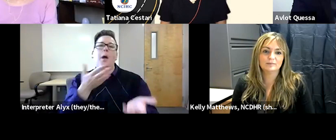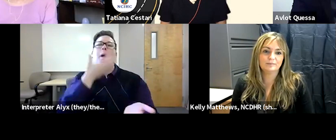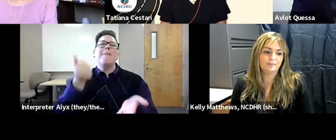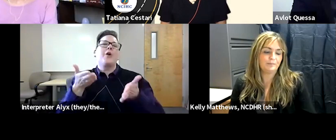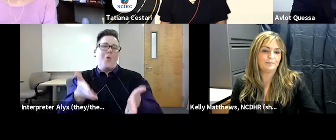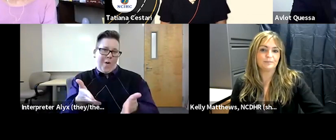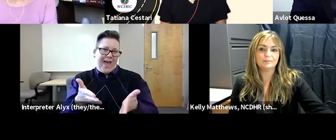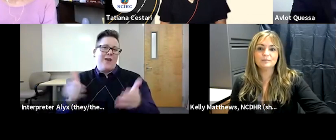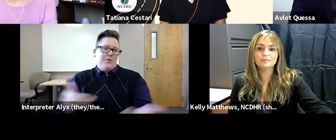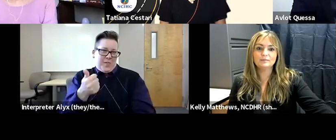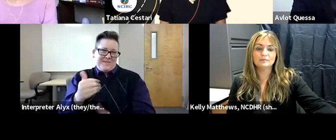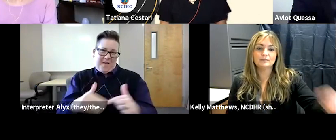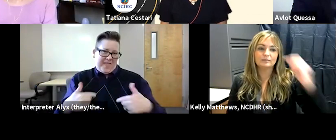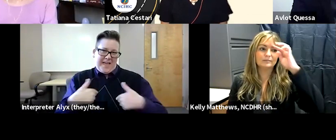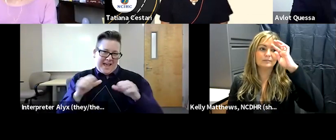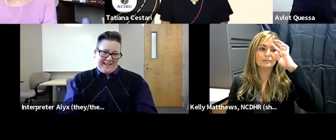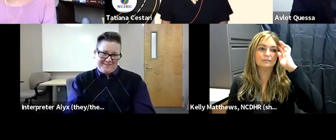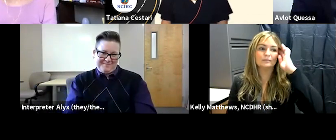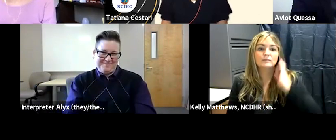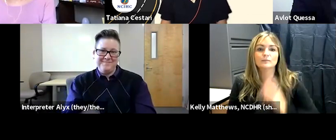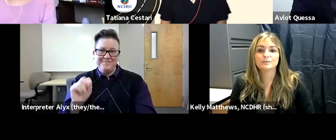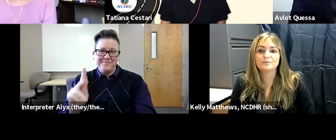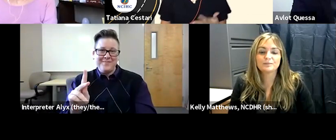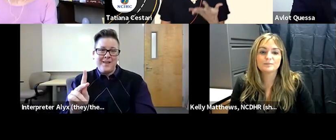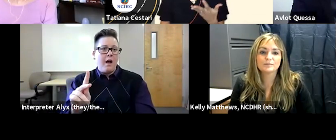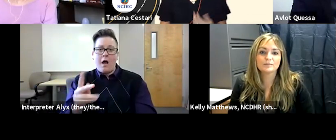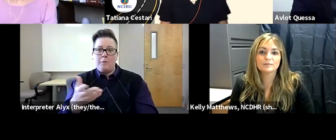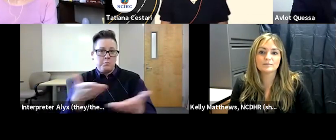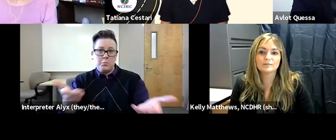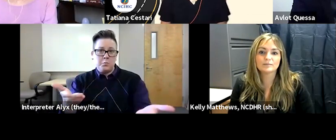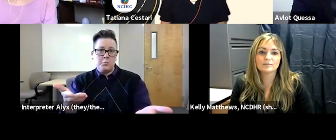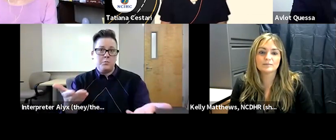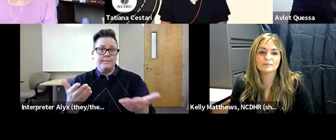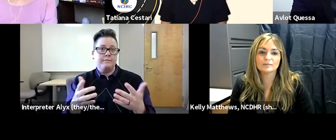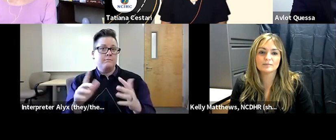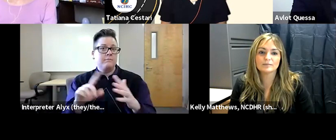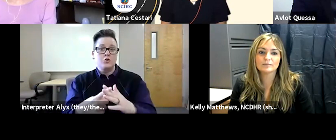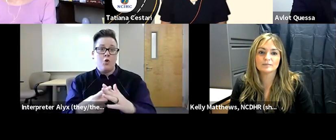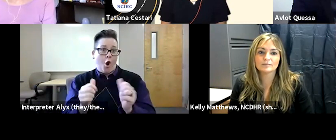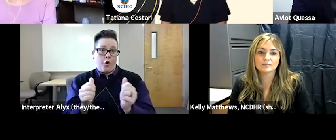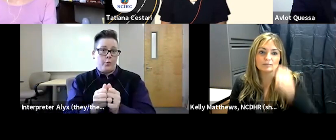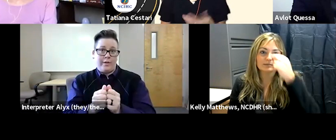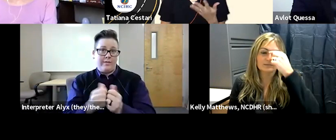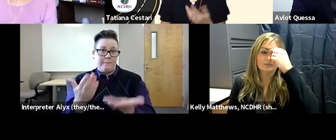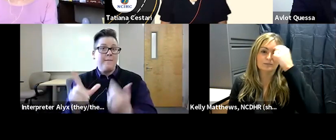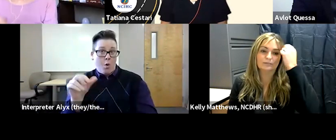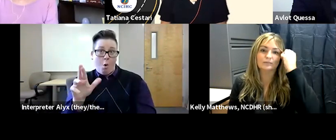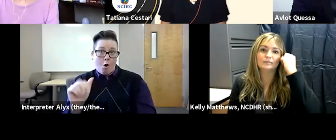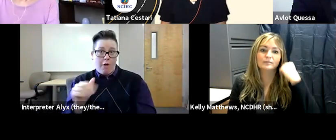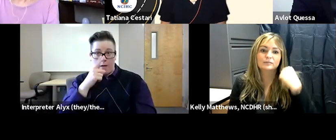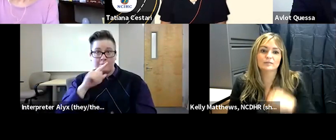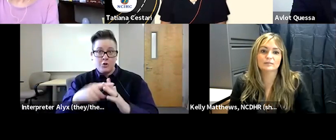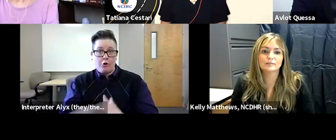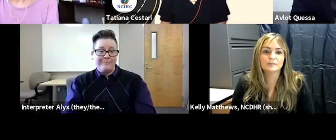ways to talk about themselves than i have okay so if we um if we can start uh maybe laura if you can